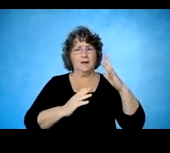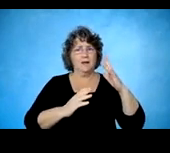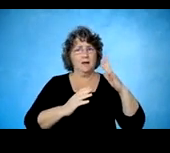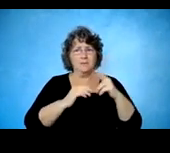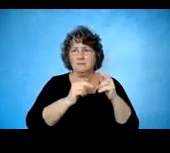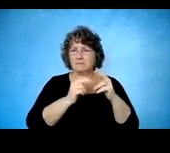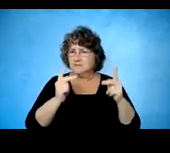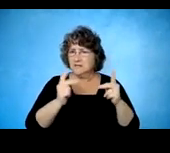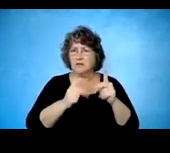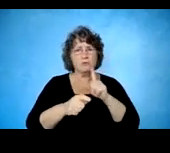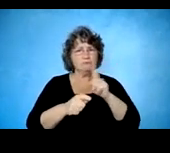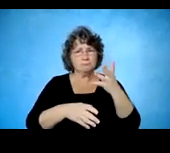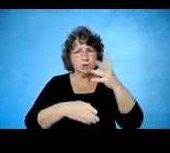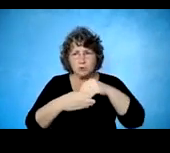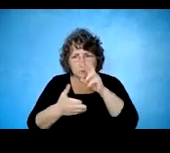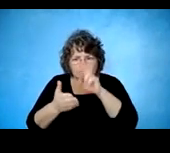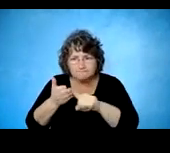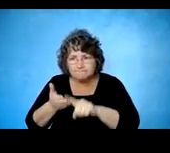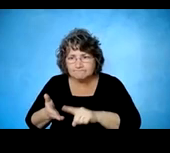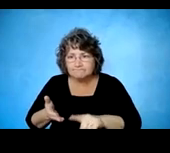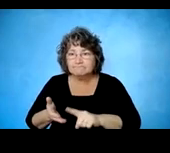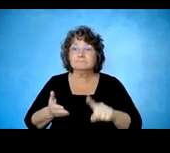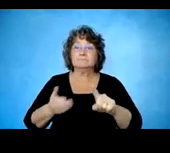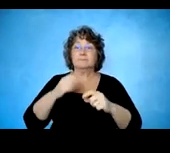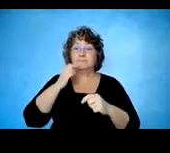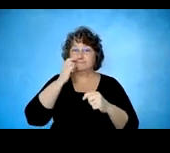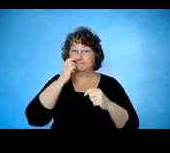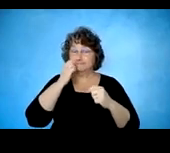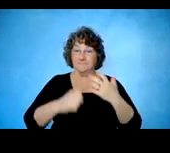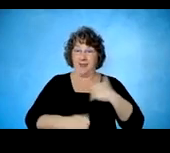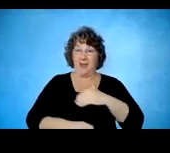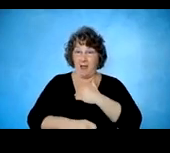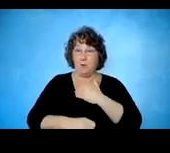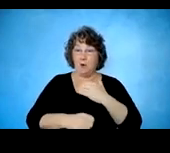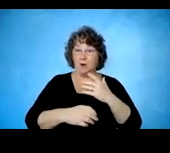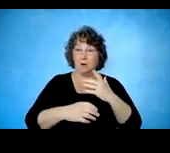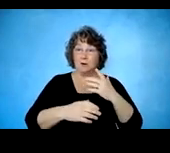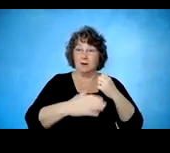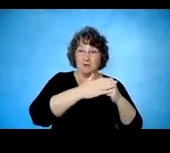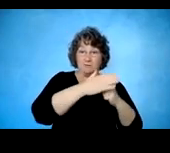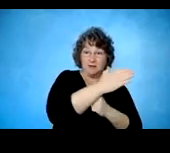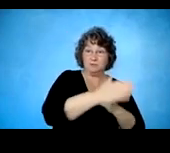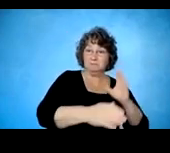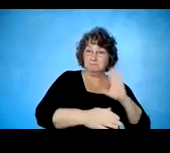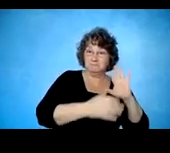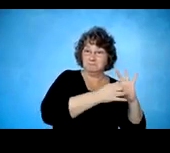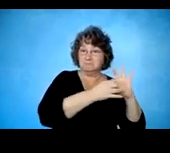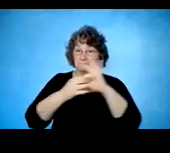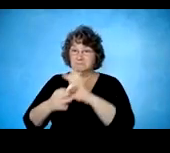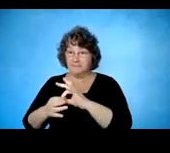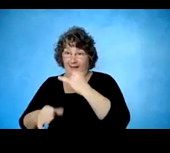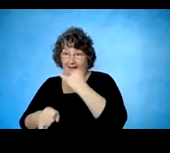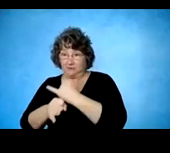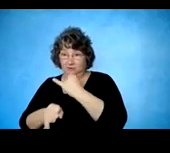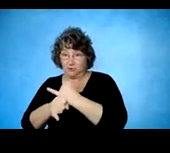in our bloodline with Kessler Foundation, we were part of Kessler Institute. And so the